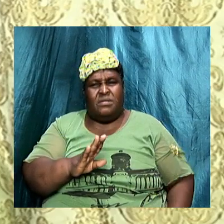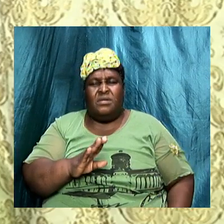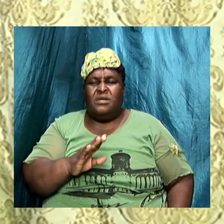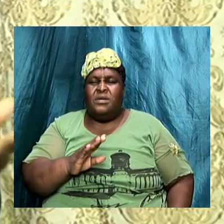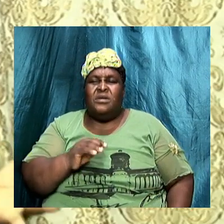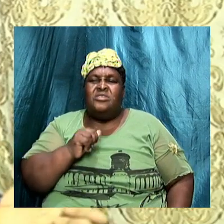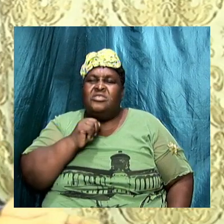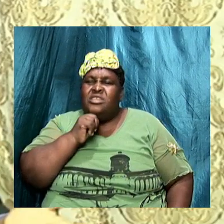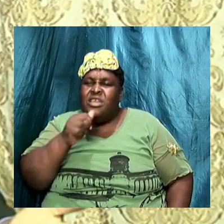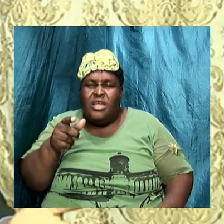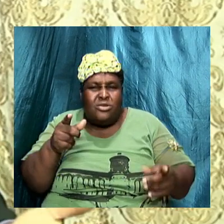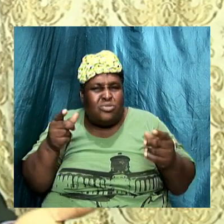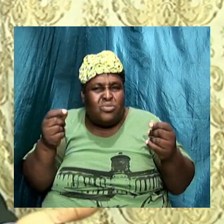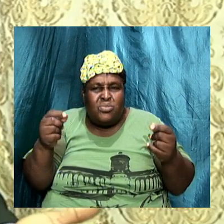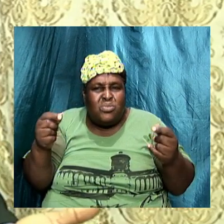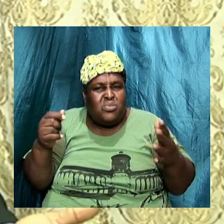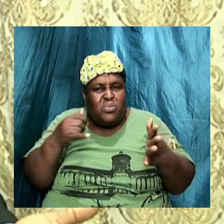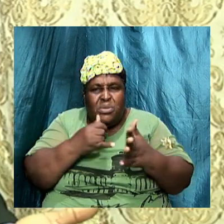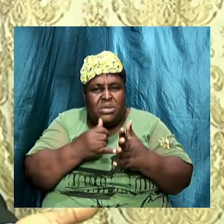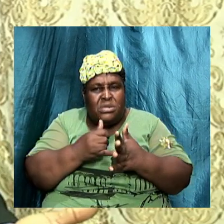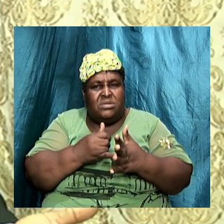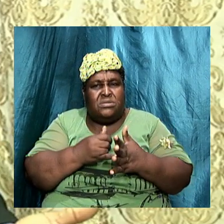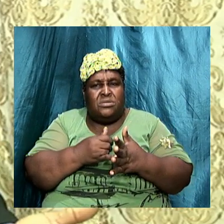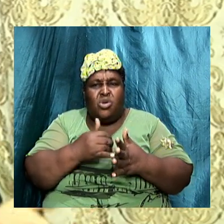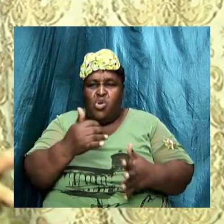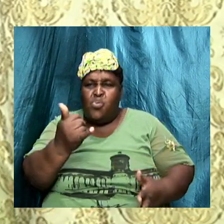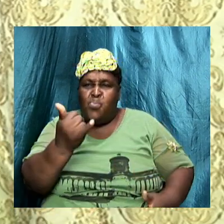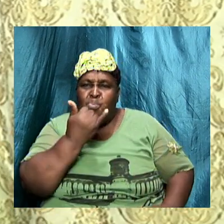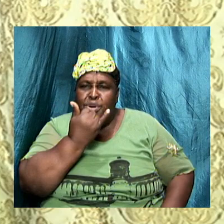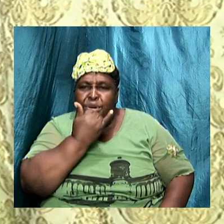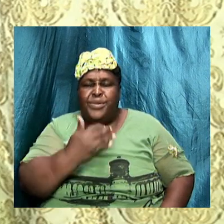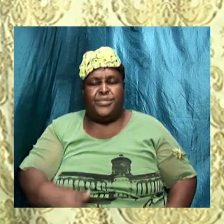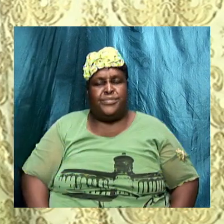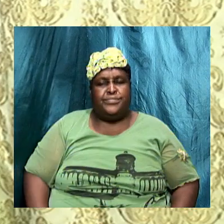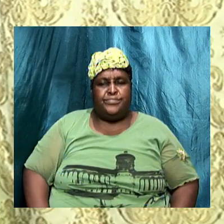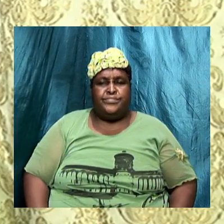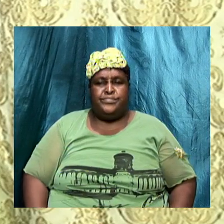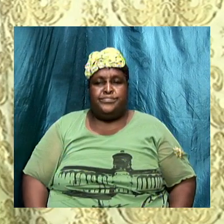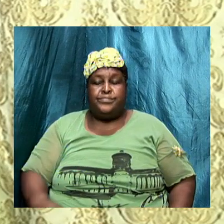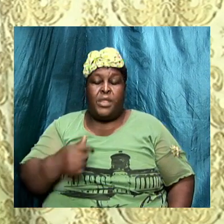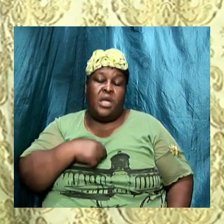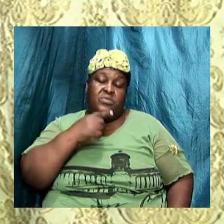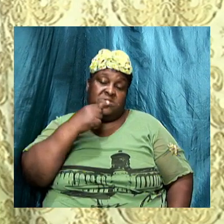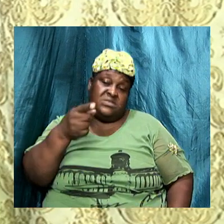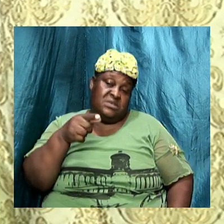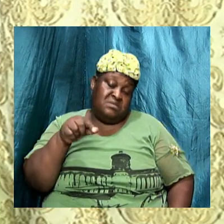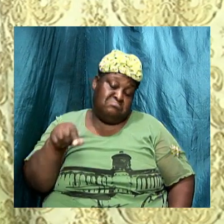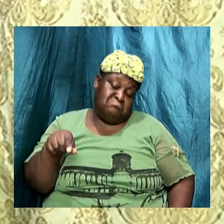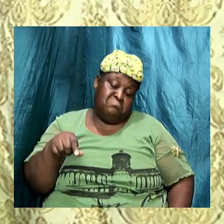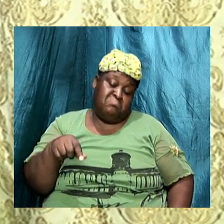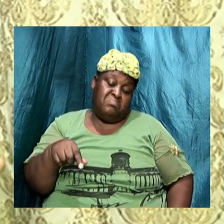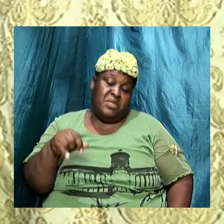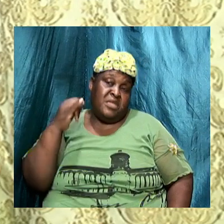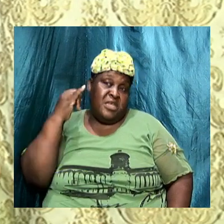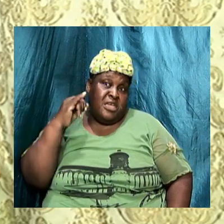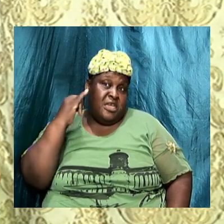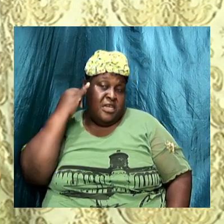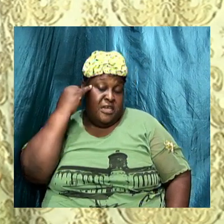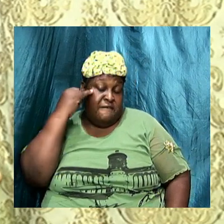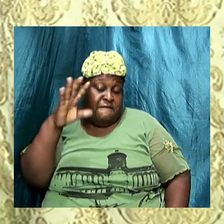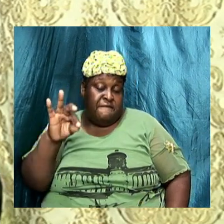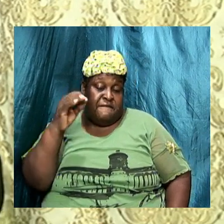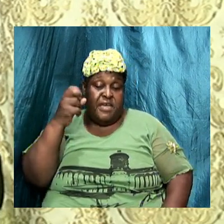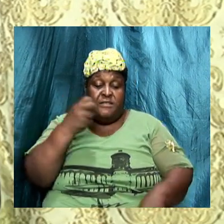it just not going to work I will say this that if we find it hard to